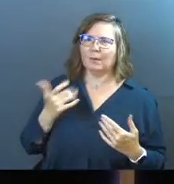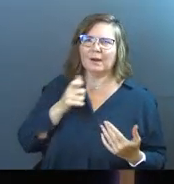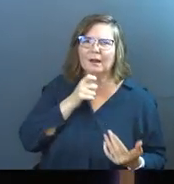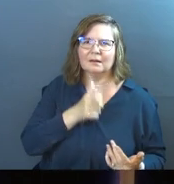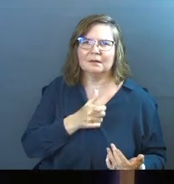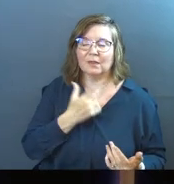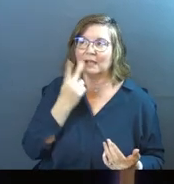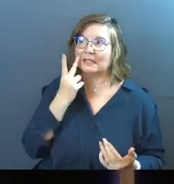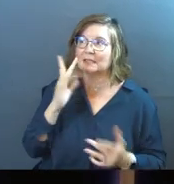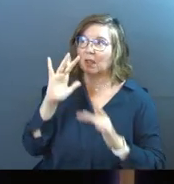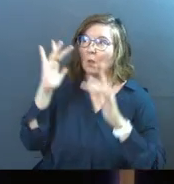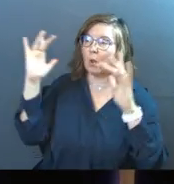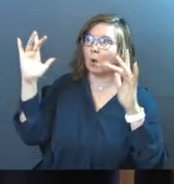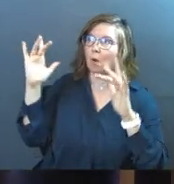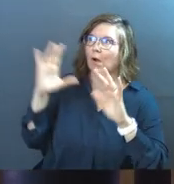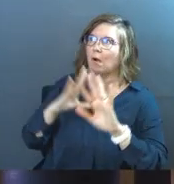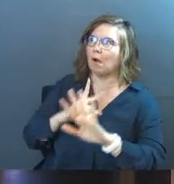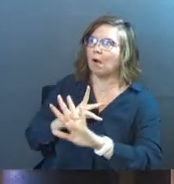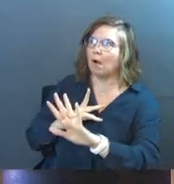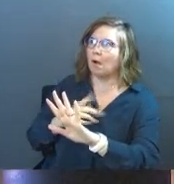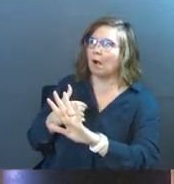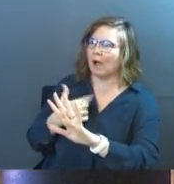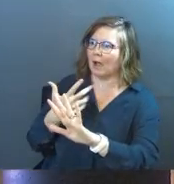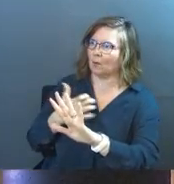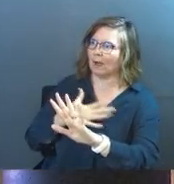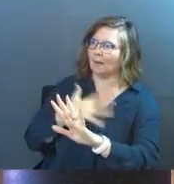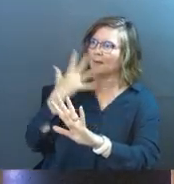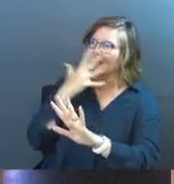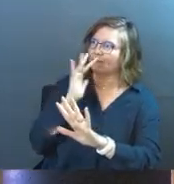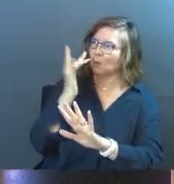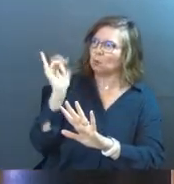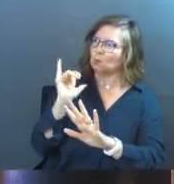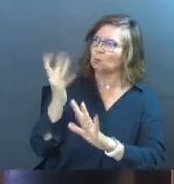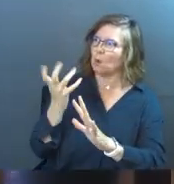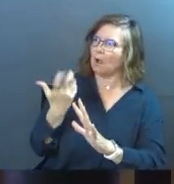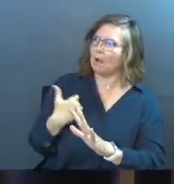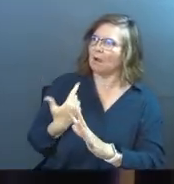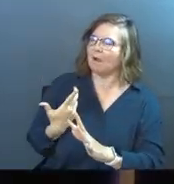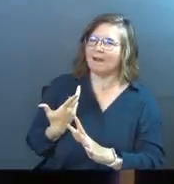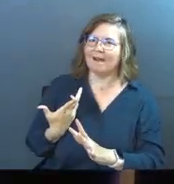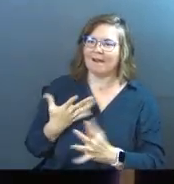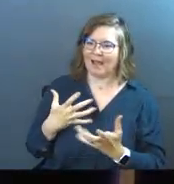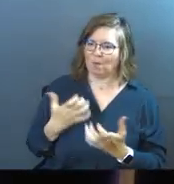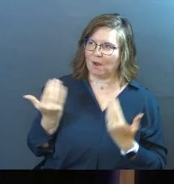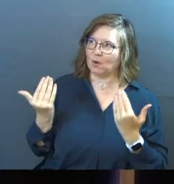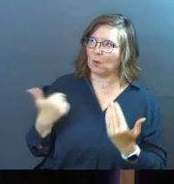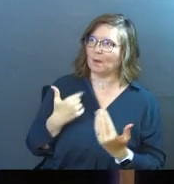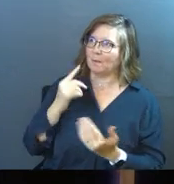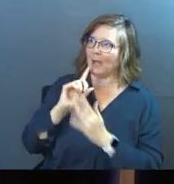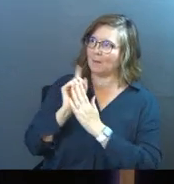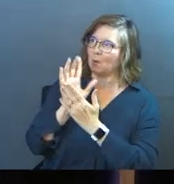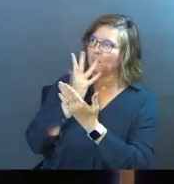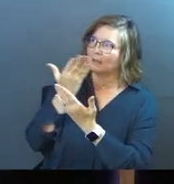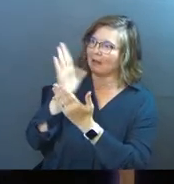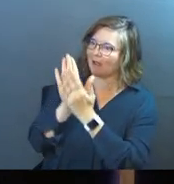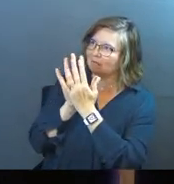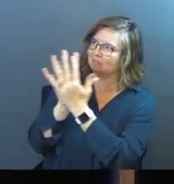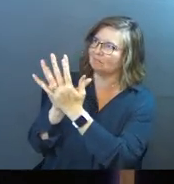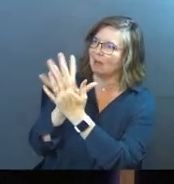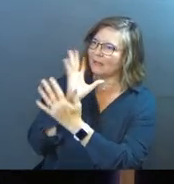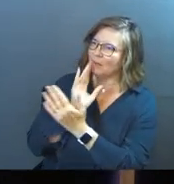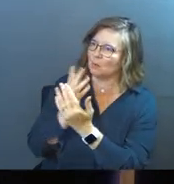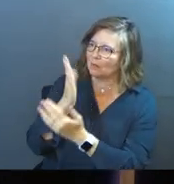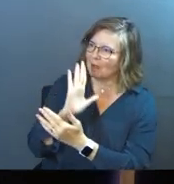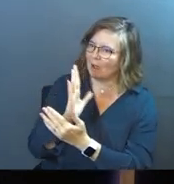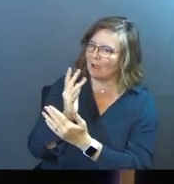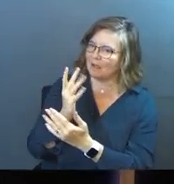Why didn't they see the glow on his face and say, I want my glow too? I want to go have my moment with God and my experience